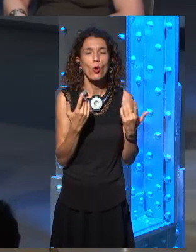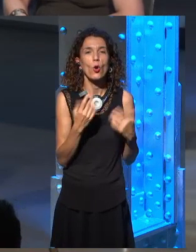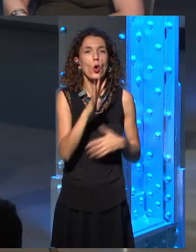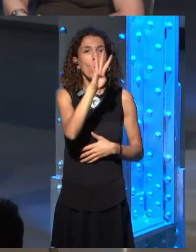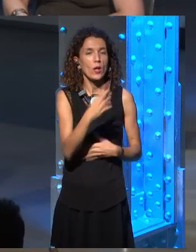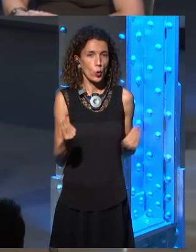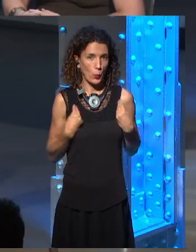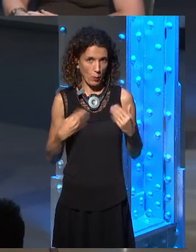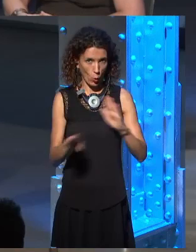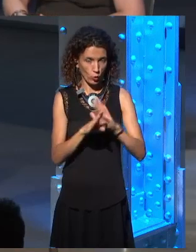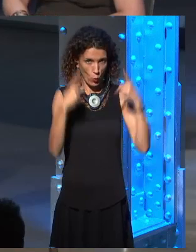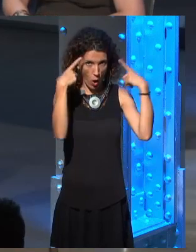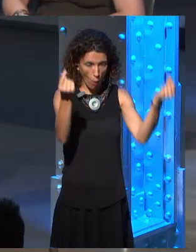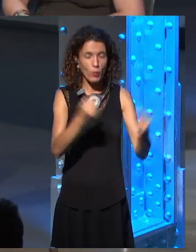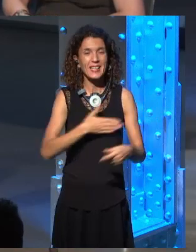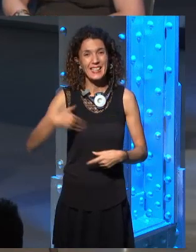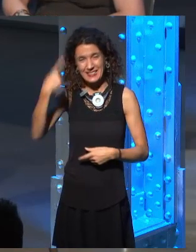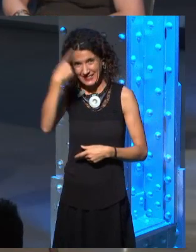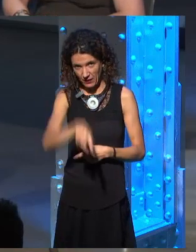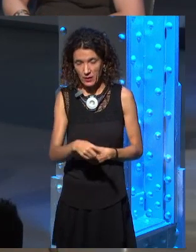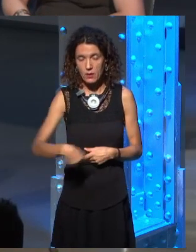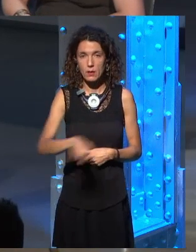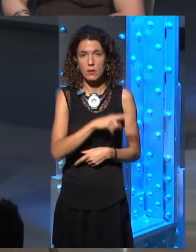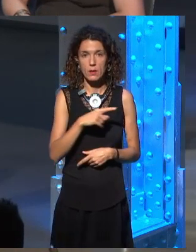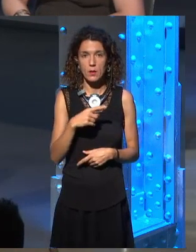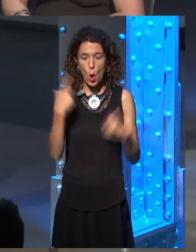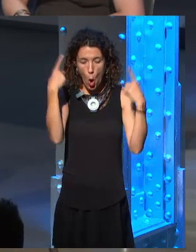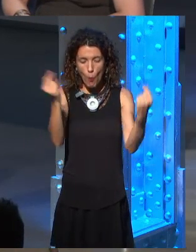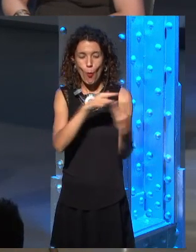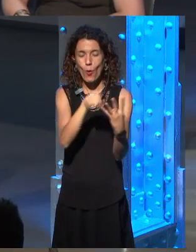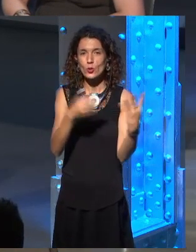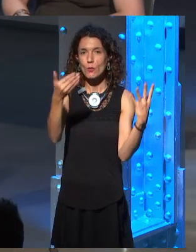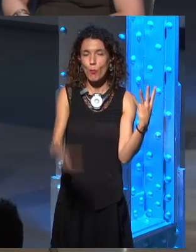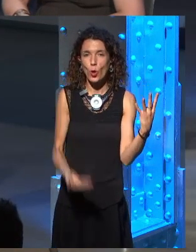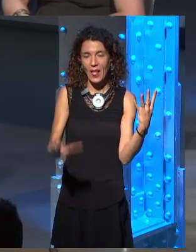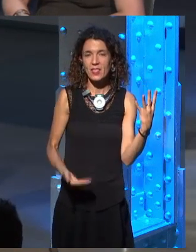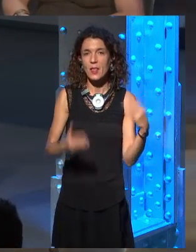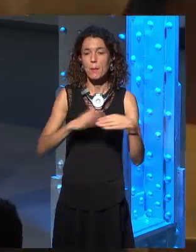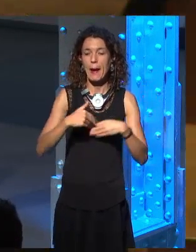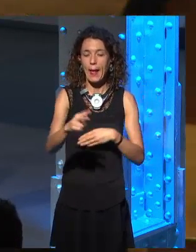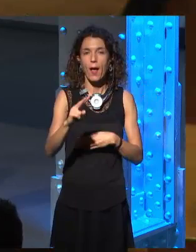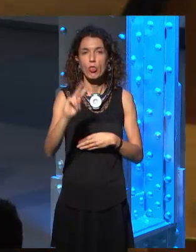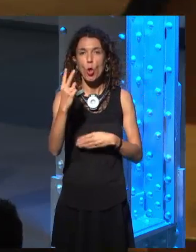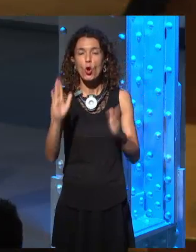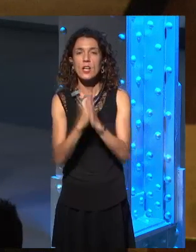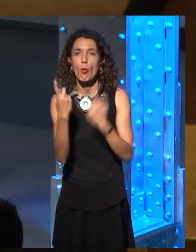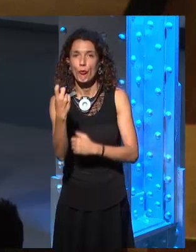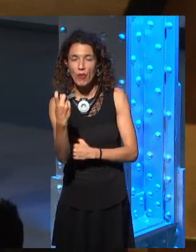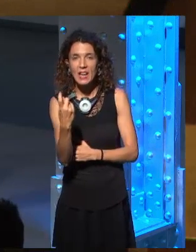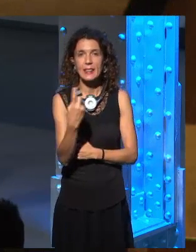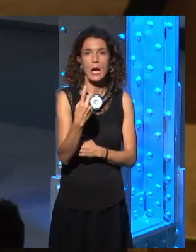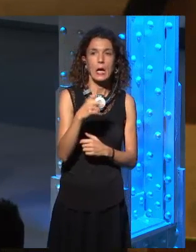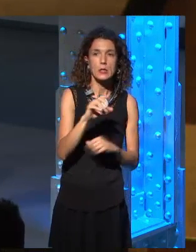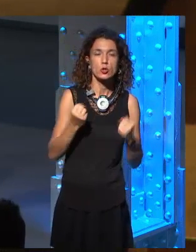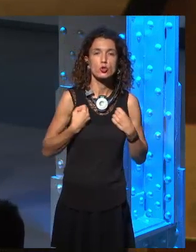But there are still four remaining in the books. I want to know if you think